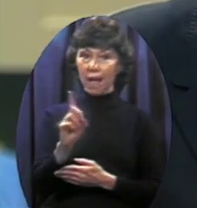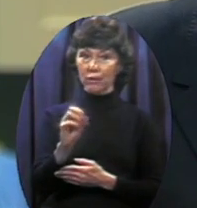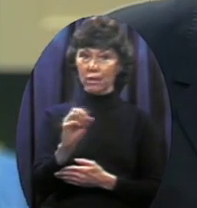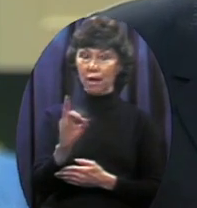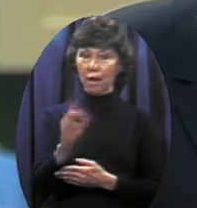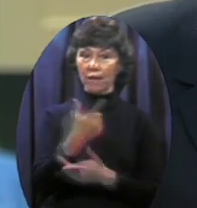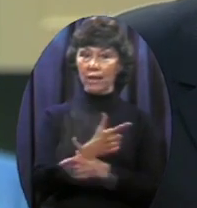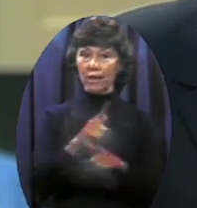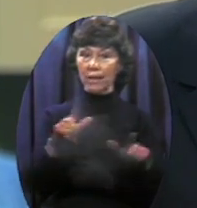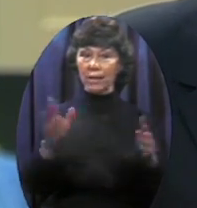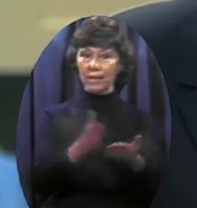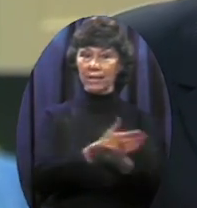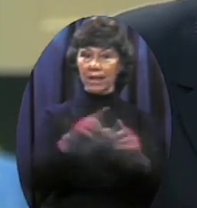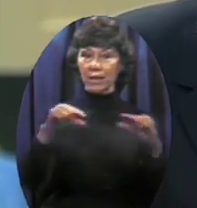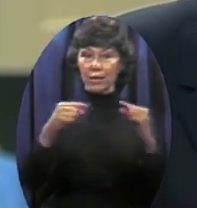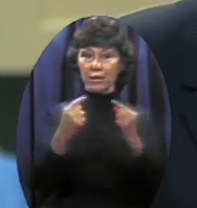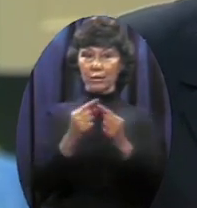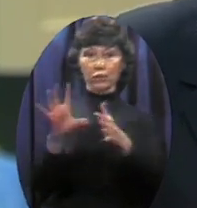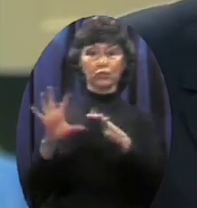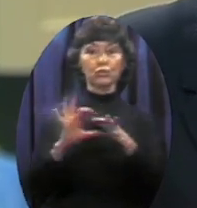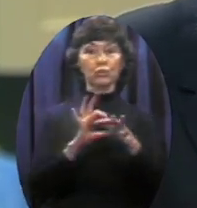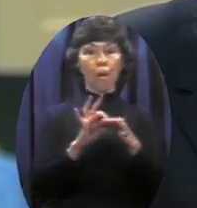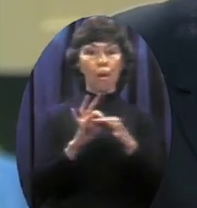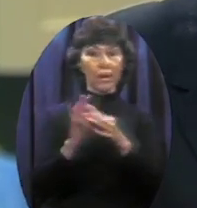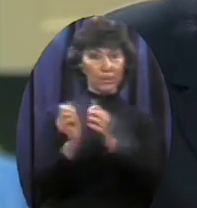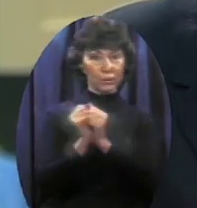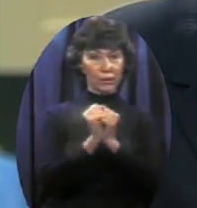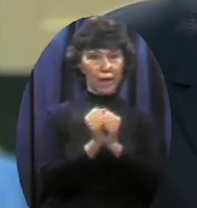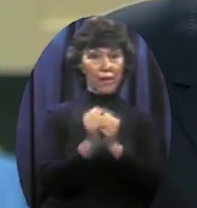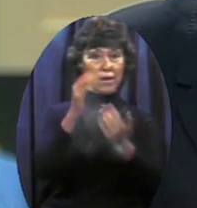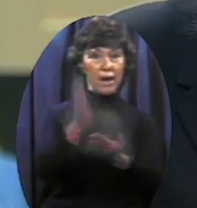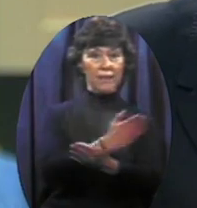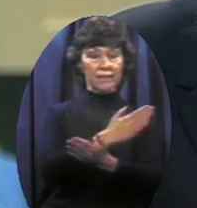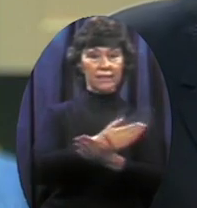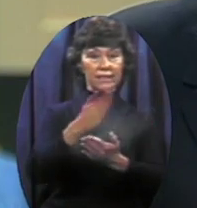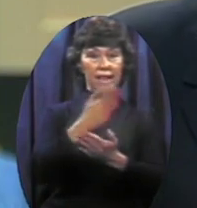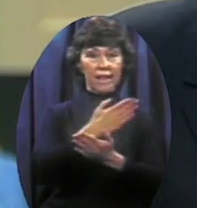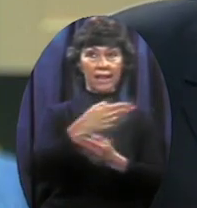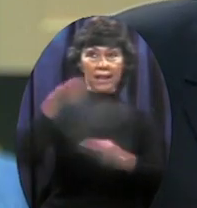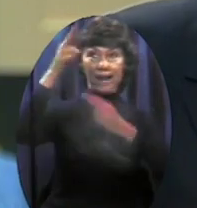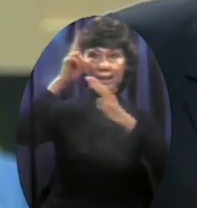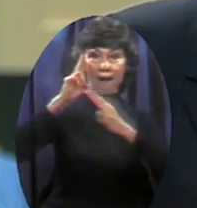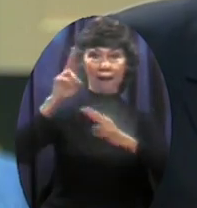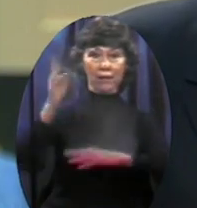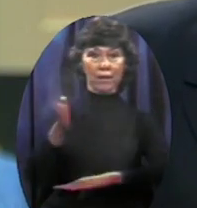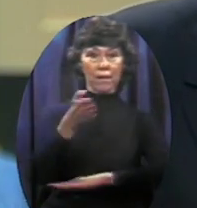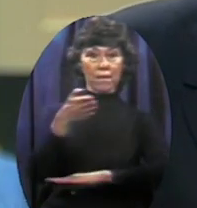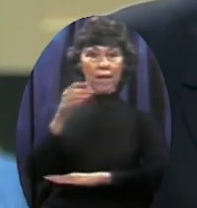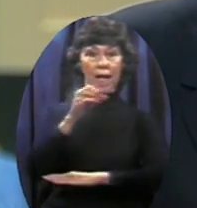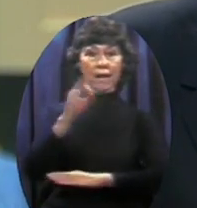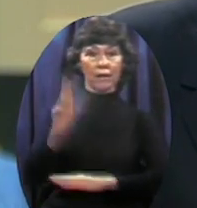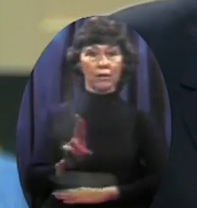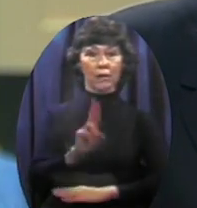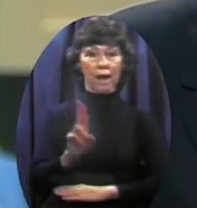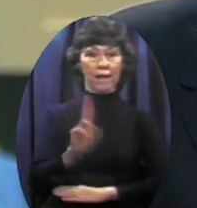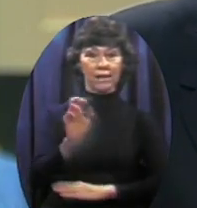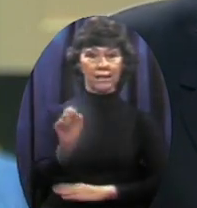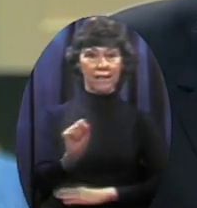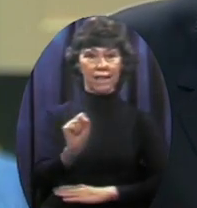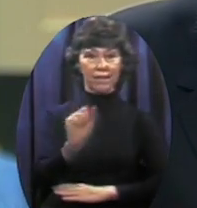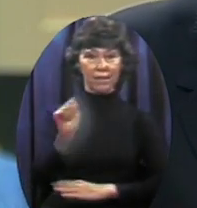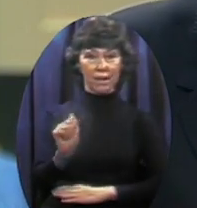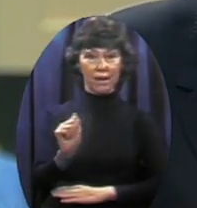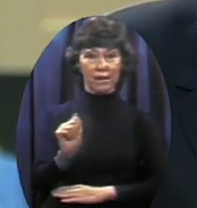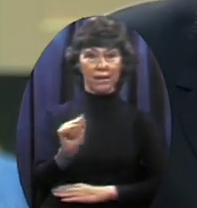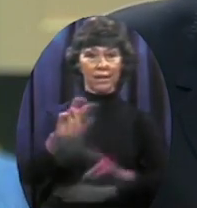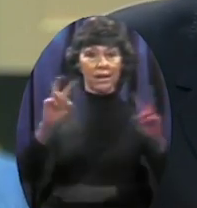joined together in playing tribute to the flag of the United States of America, old